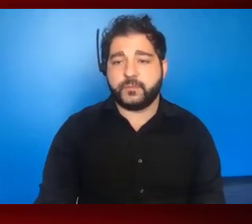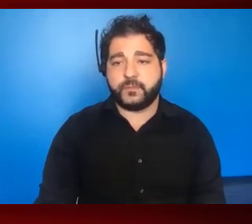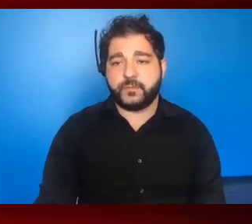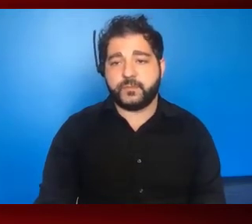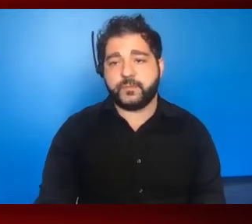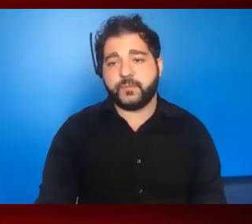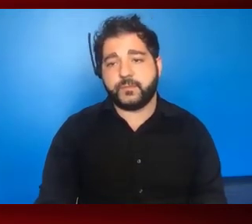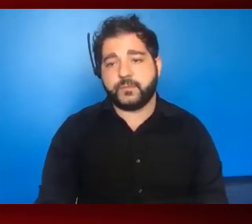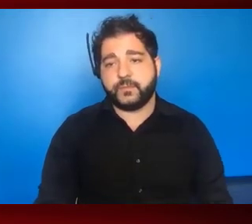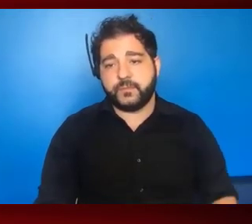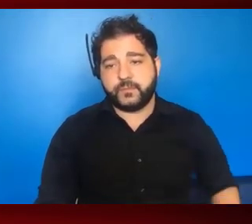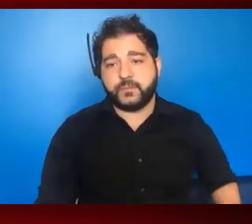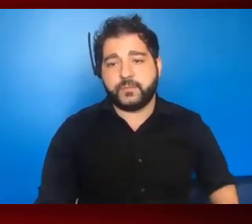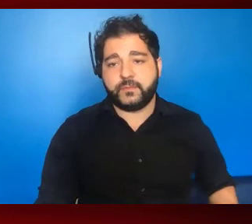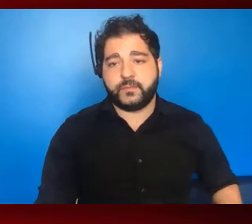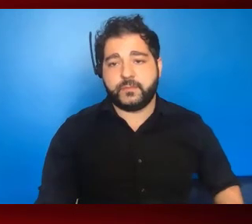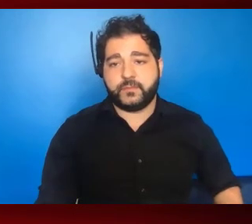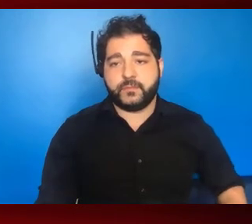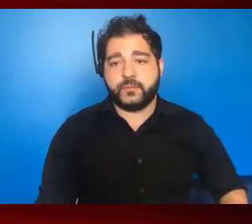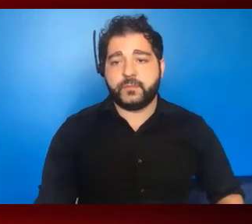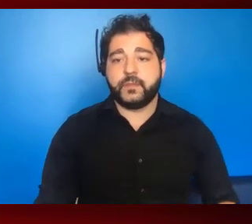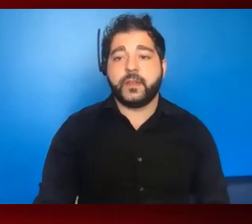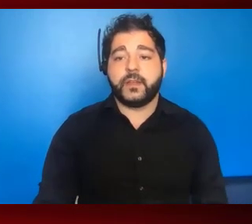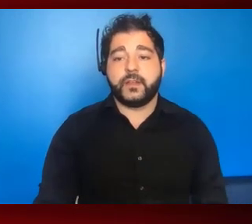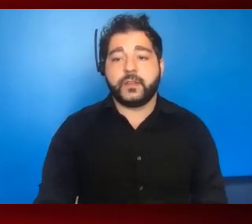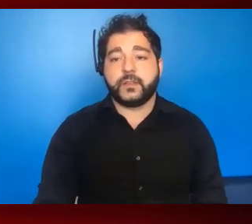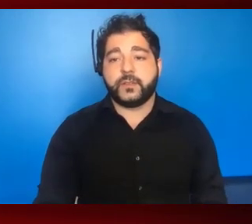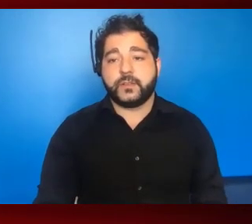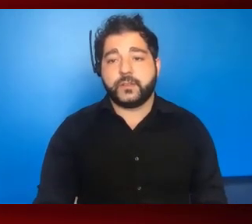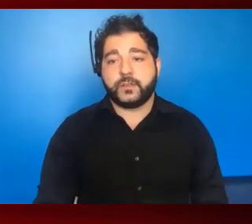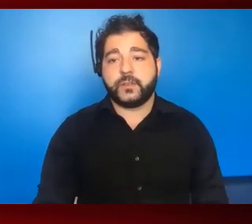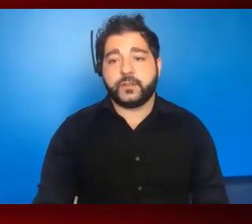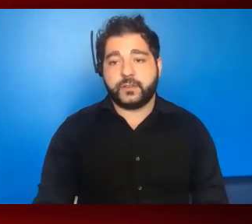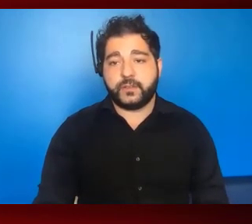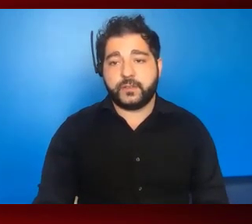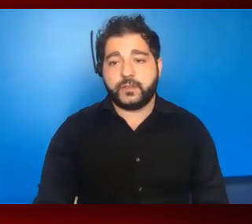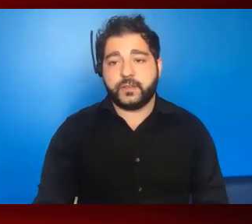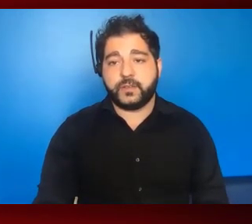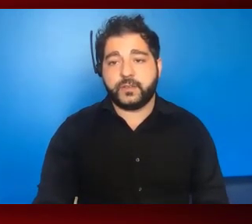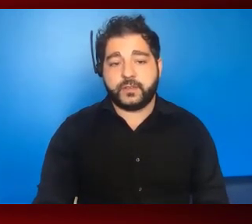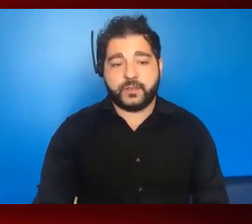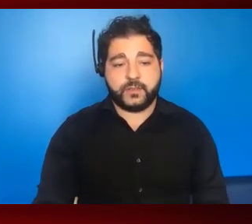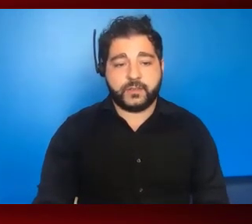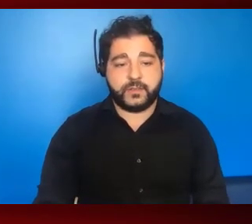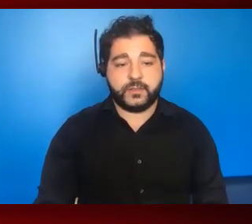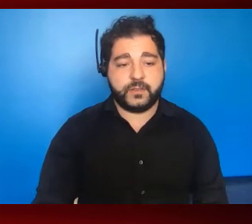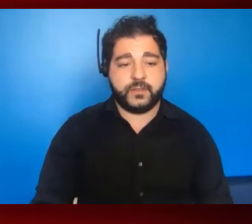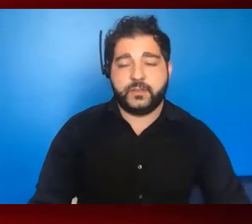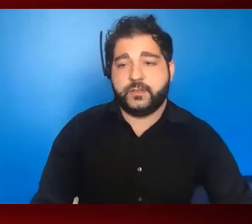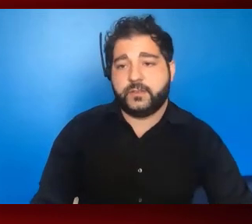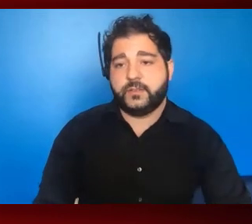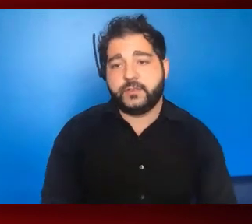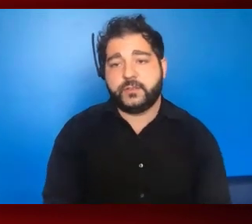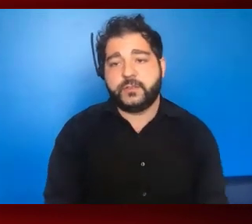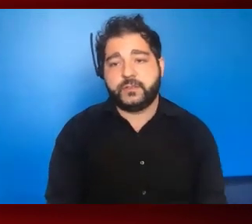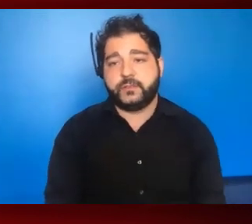and providing, you know, HOPWA services, and you're having all these challenges, you have a story to share there. So, you know, who am